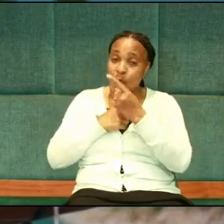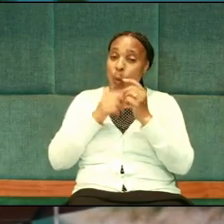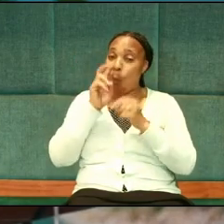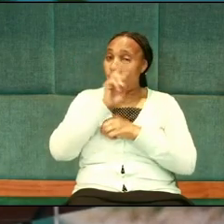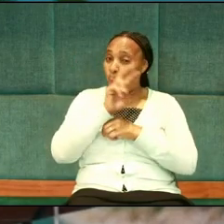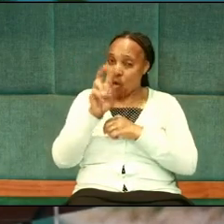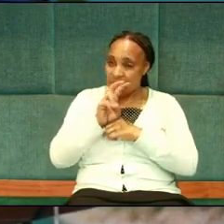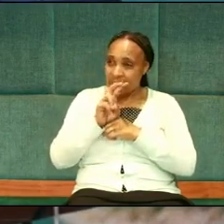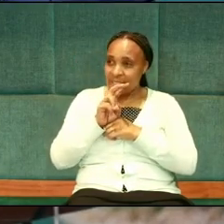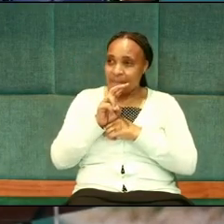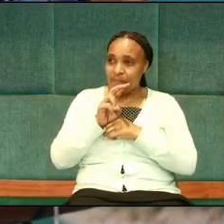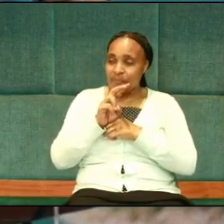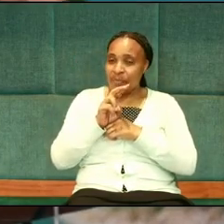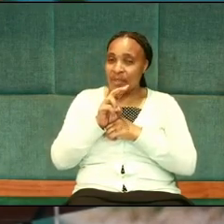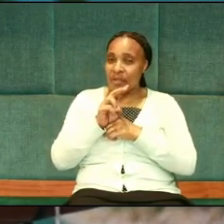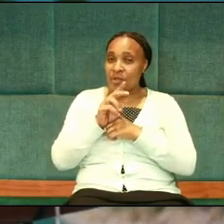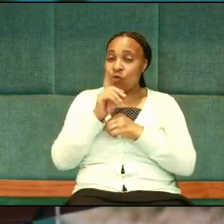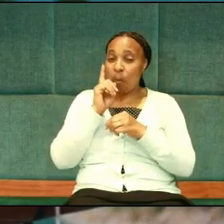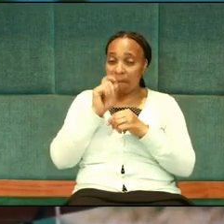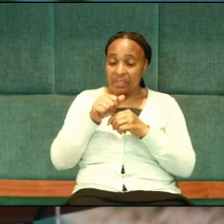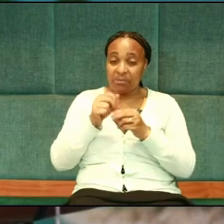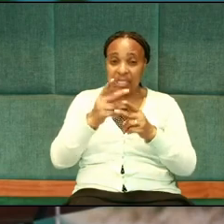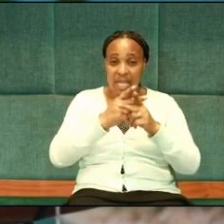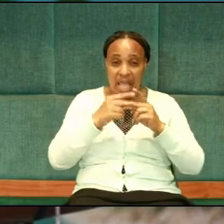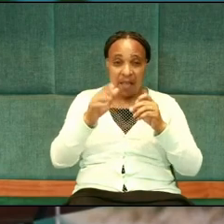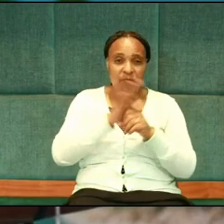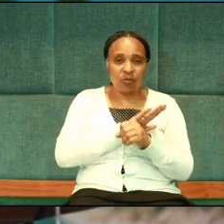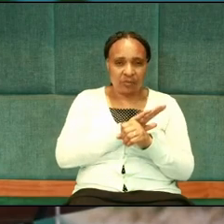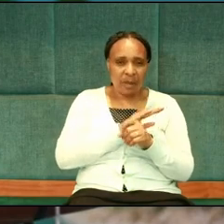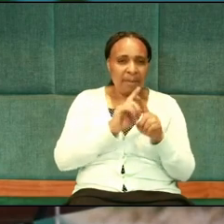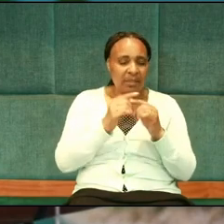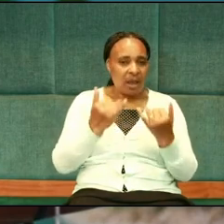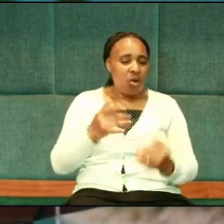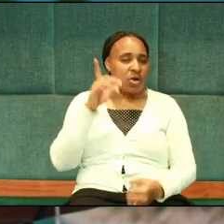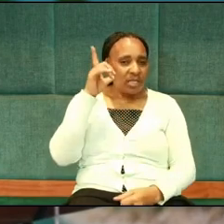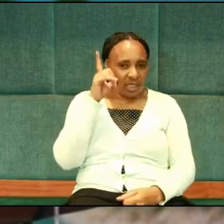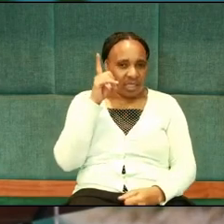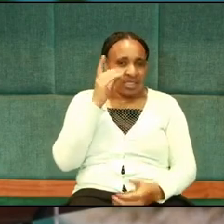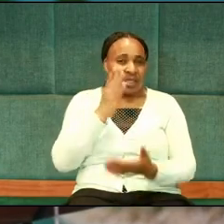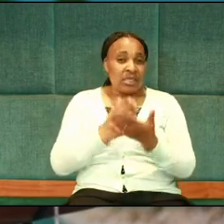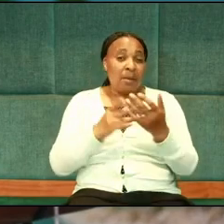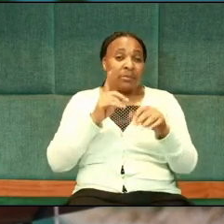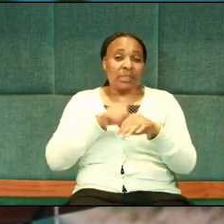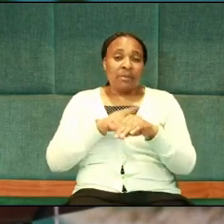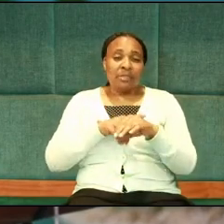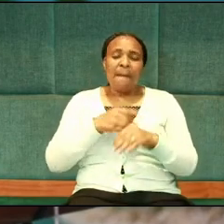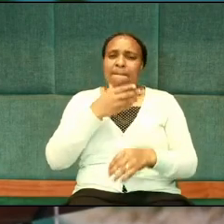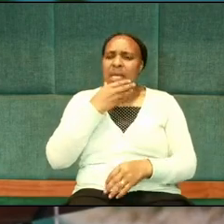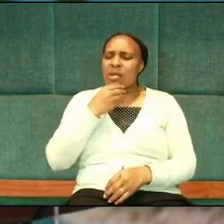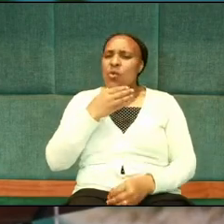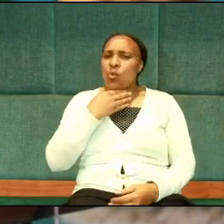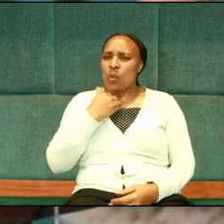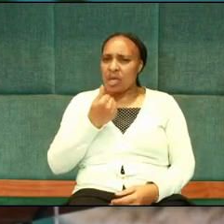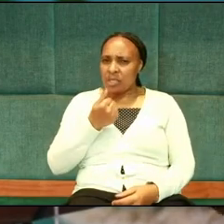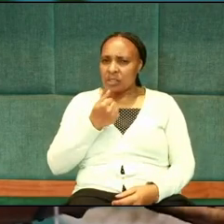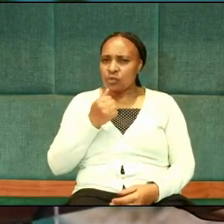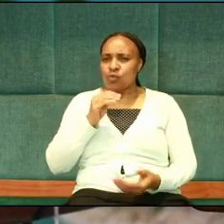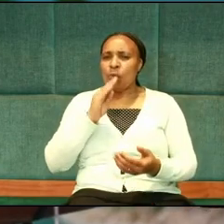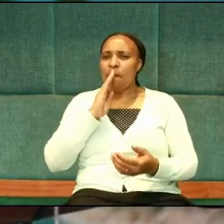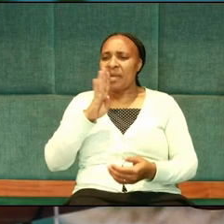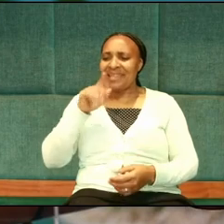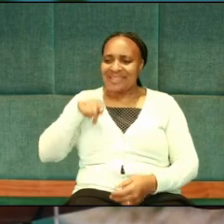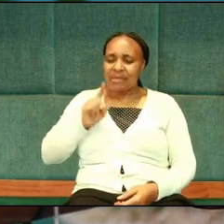I have a daughter. So, caution. But listen. Sometimes, the men just want to be themselves.